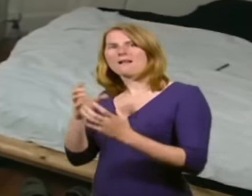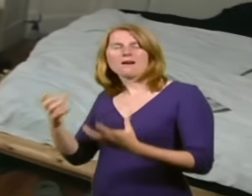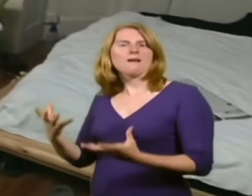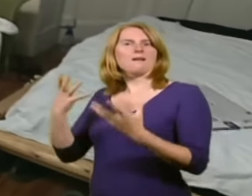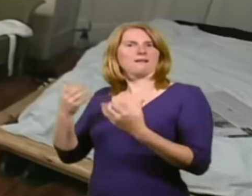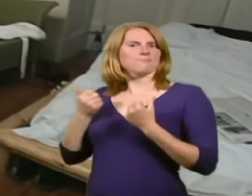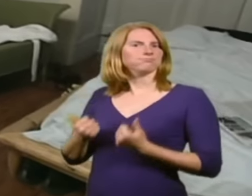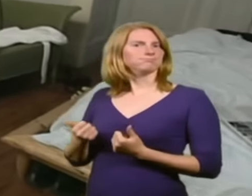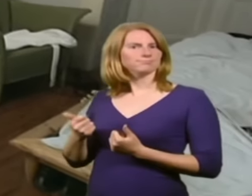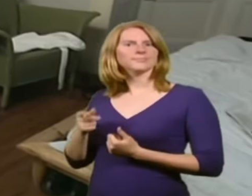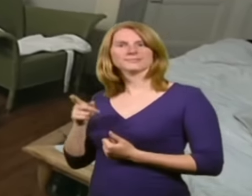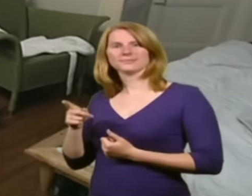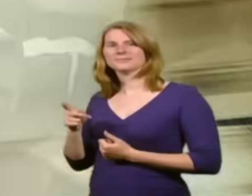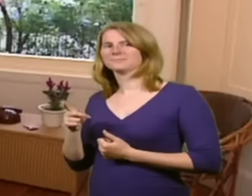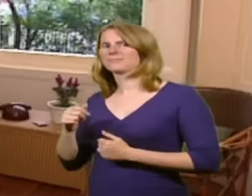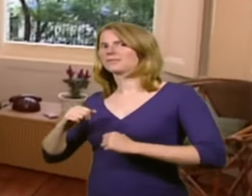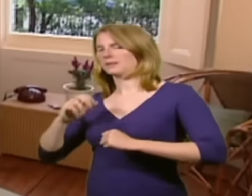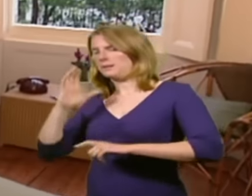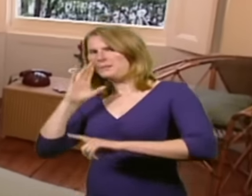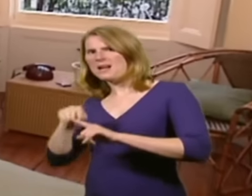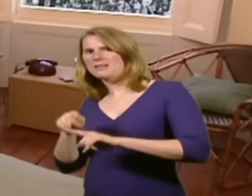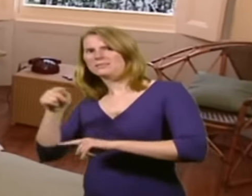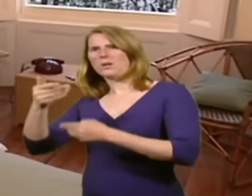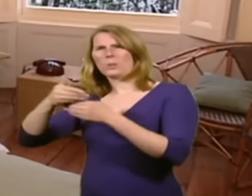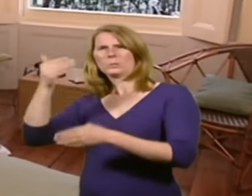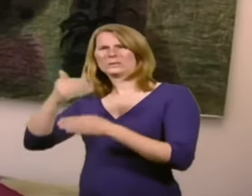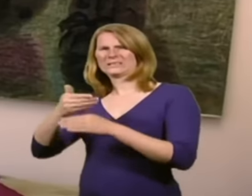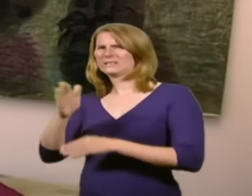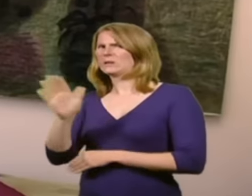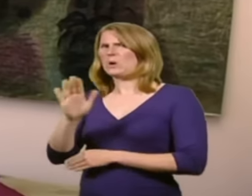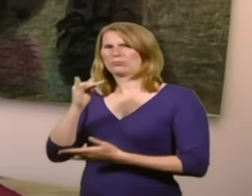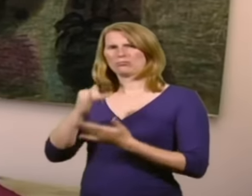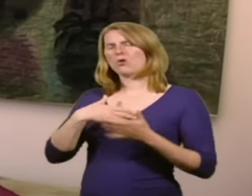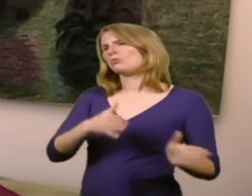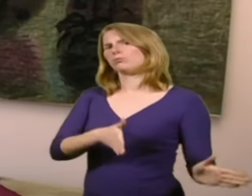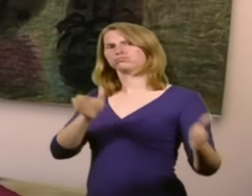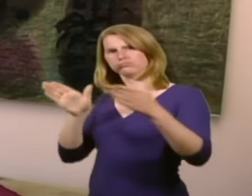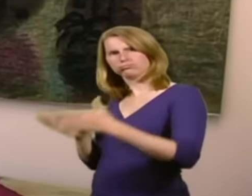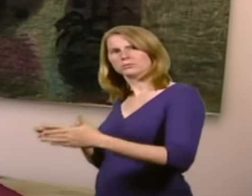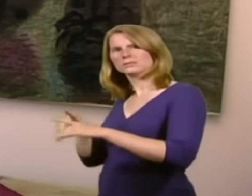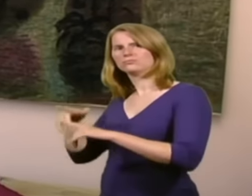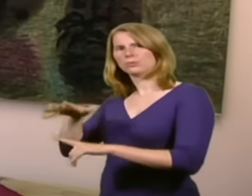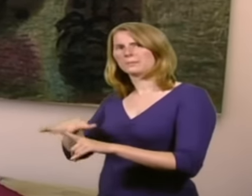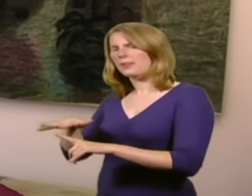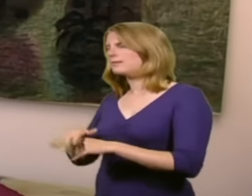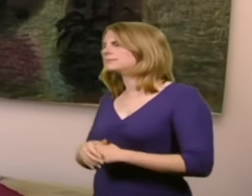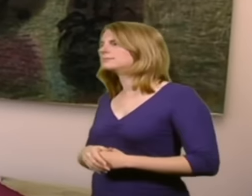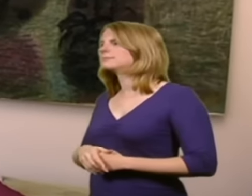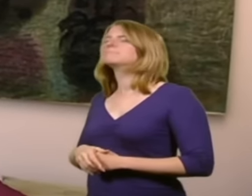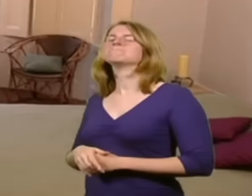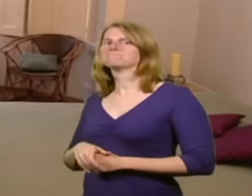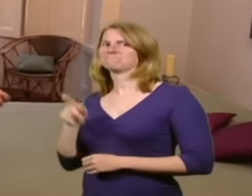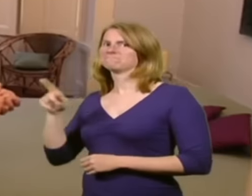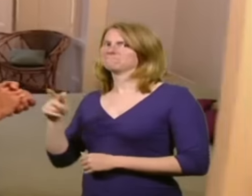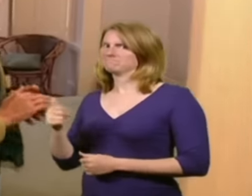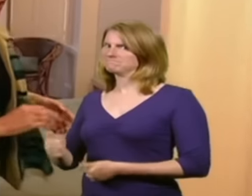bed was against the window, and it just felt wrong, so we relocated a lot of the furniture. This is very, is this his piece? He did that, yeah. He's very talented,